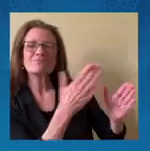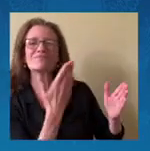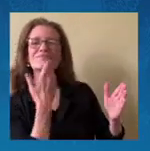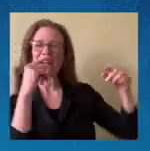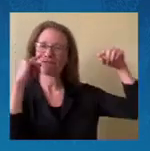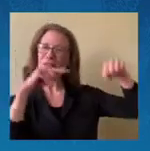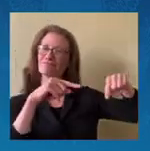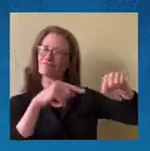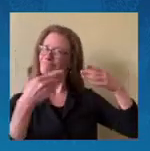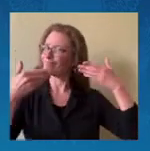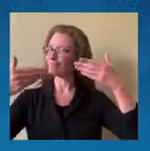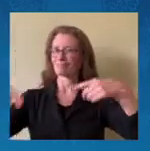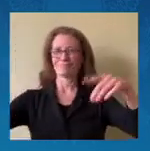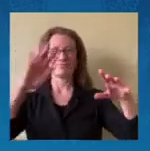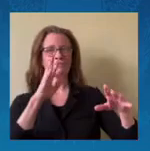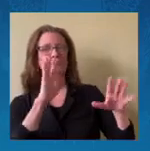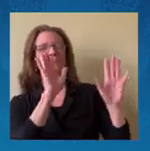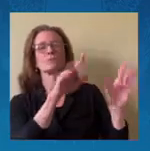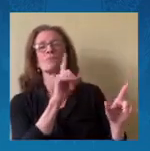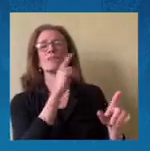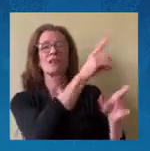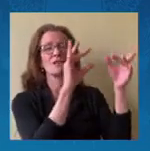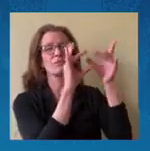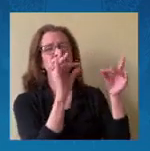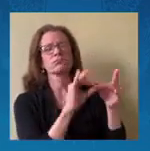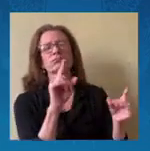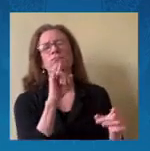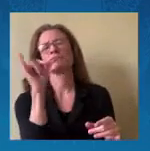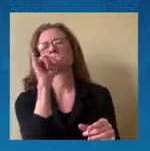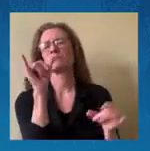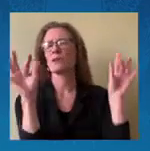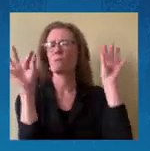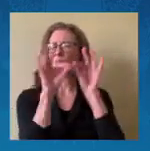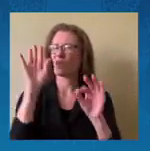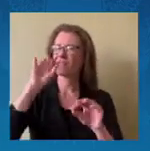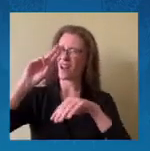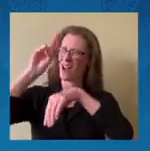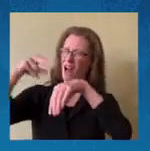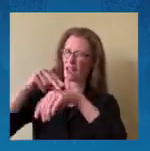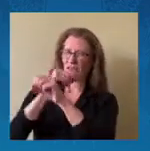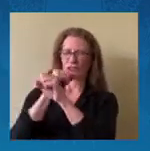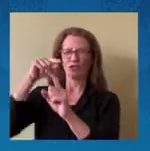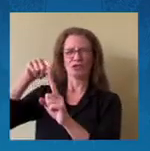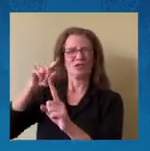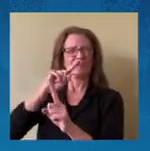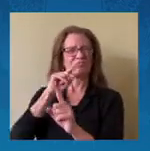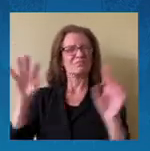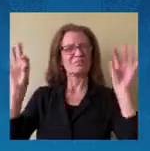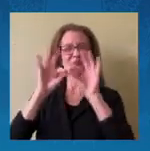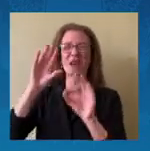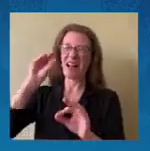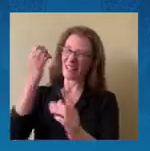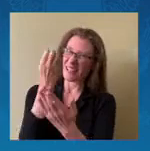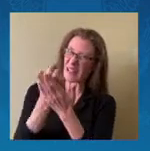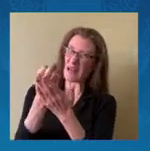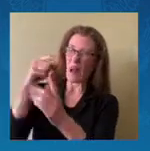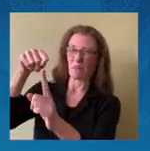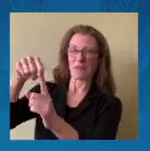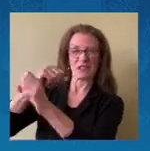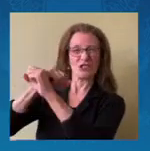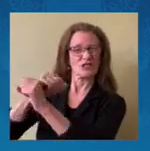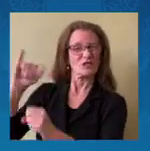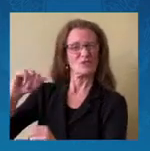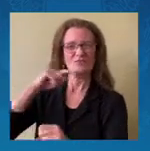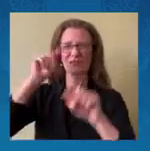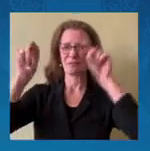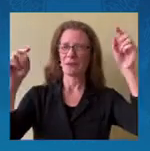said. So vital. our. security. And also. security. I also. to extend. My appreciation. To all of